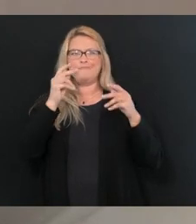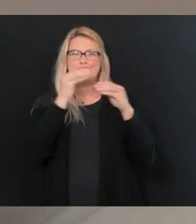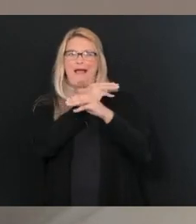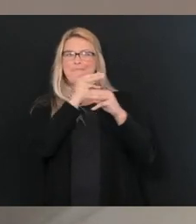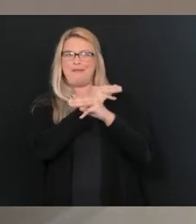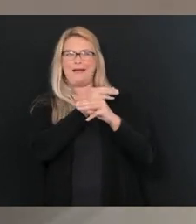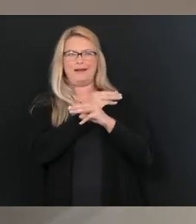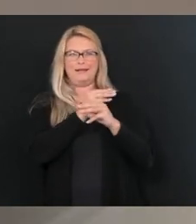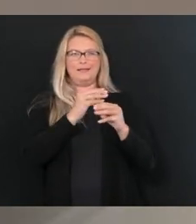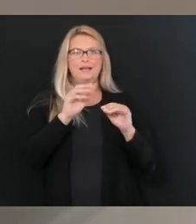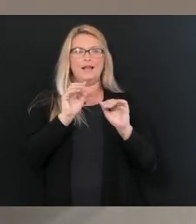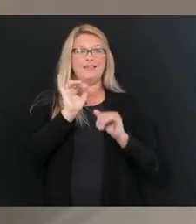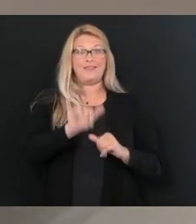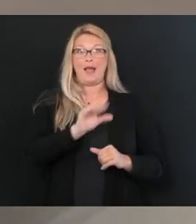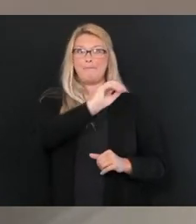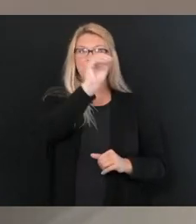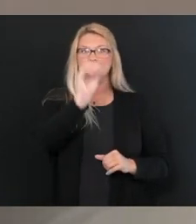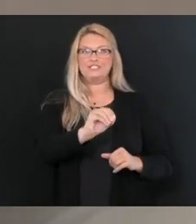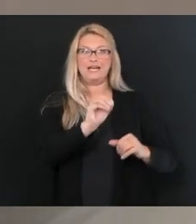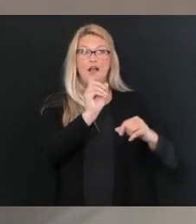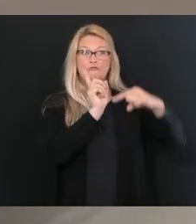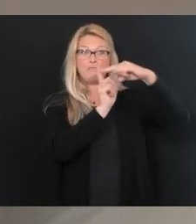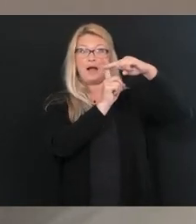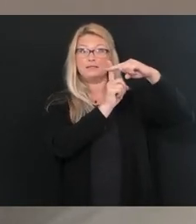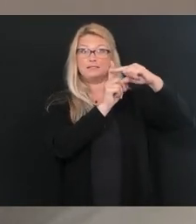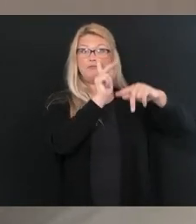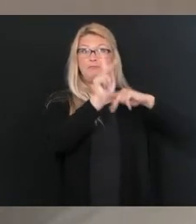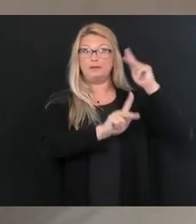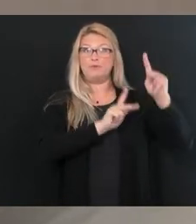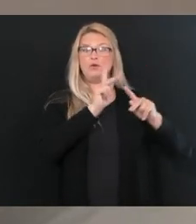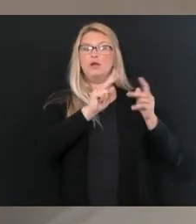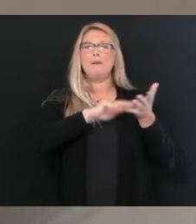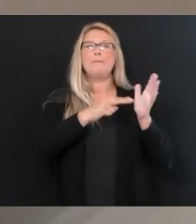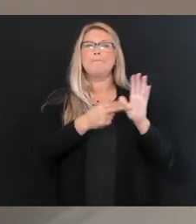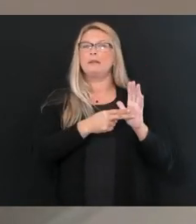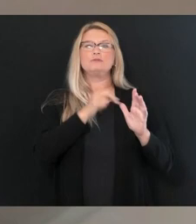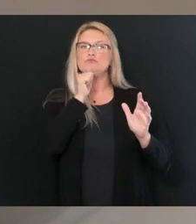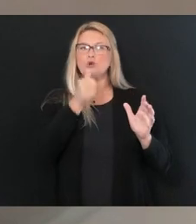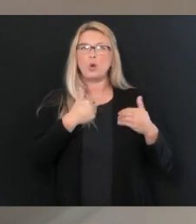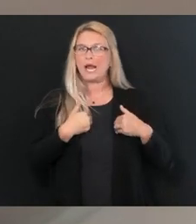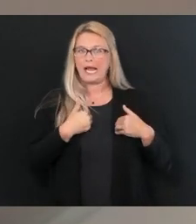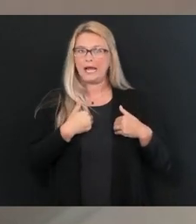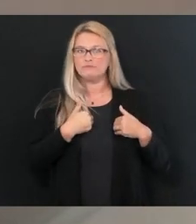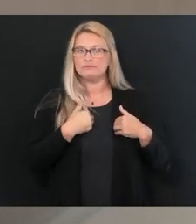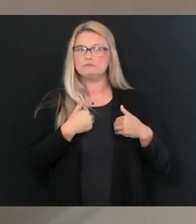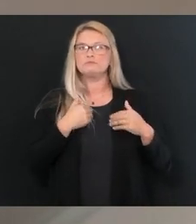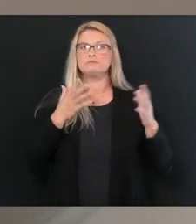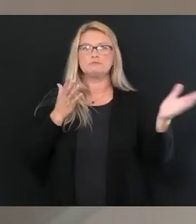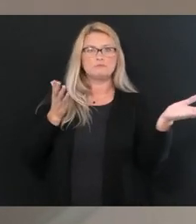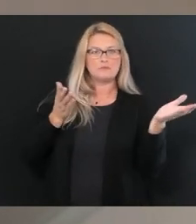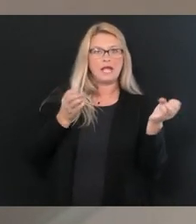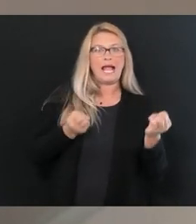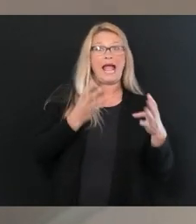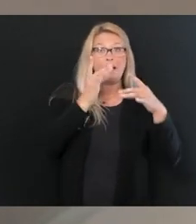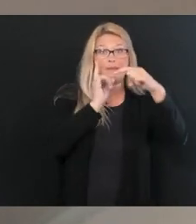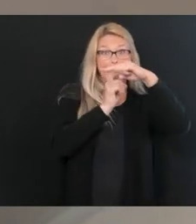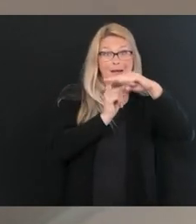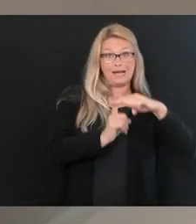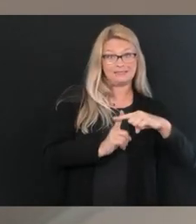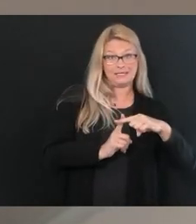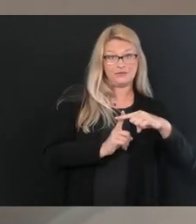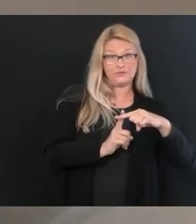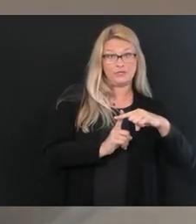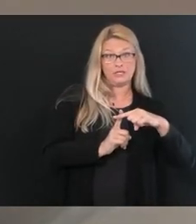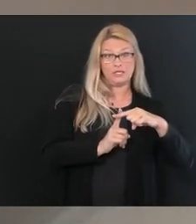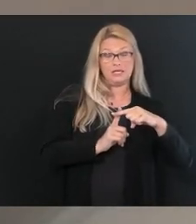positive rate. And the percent positive rate is really just the relationship between how many positive tests do we